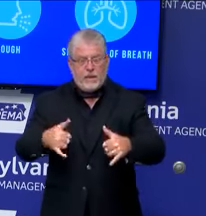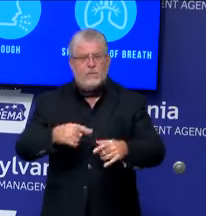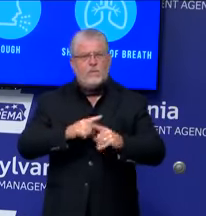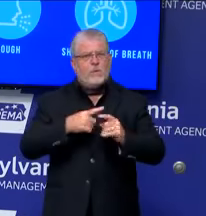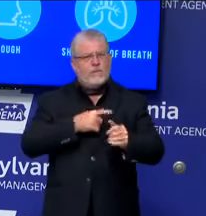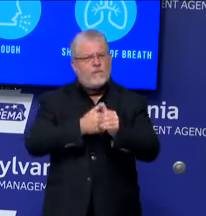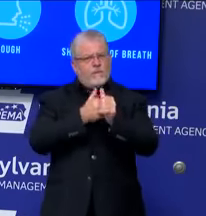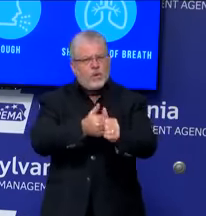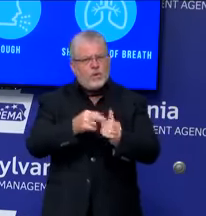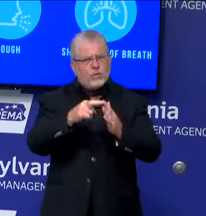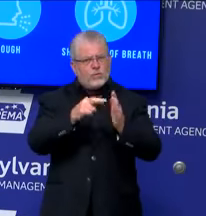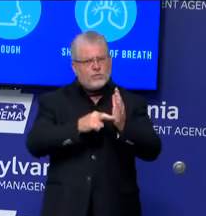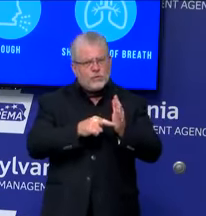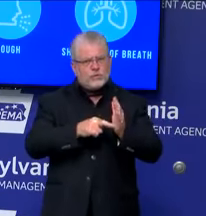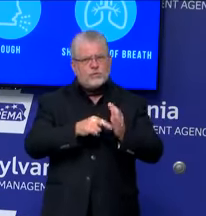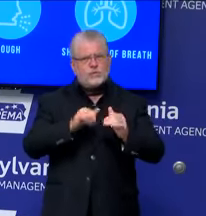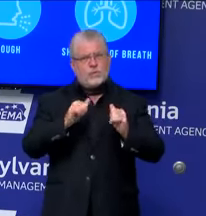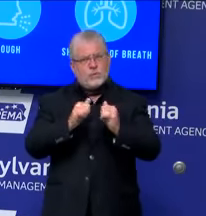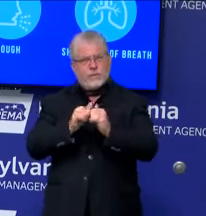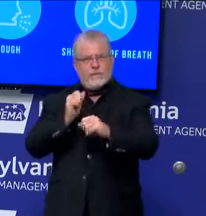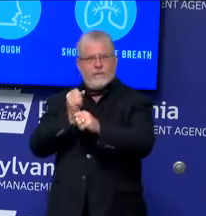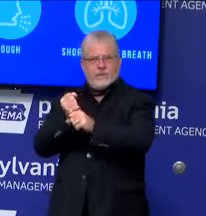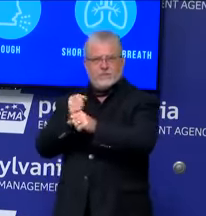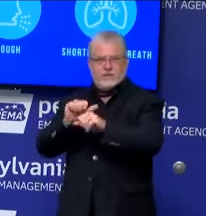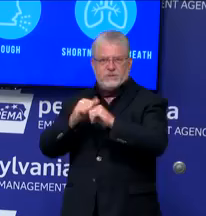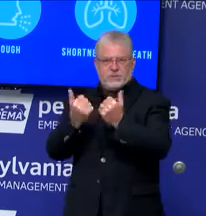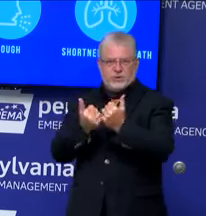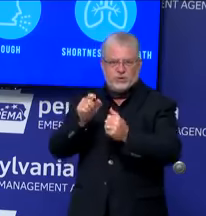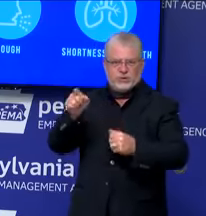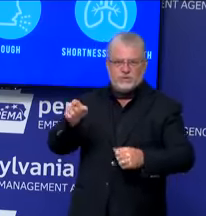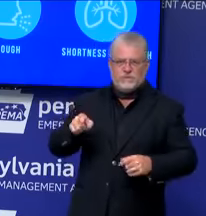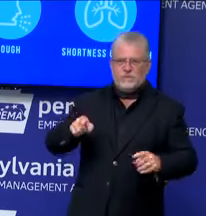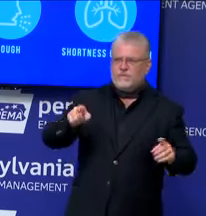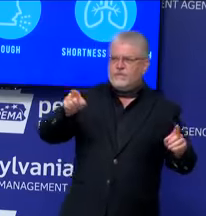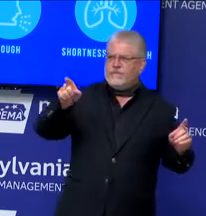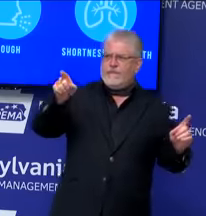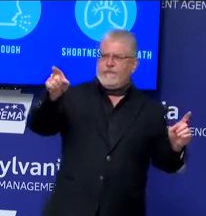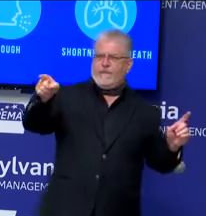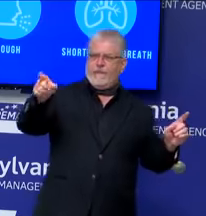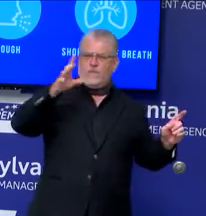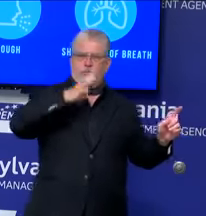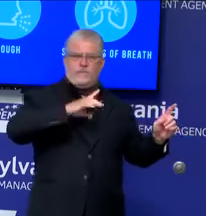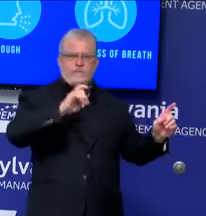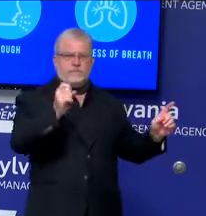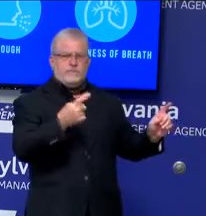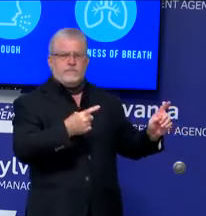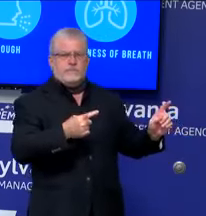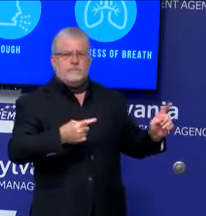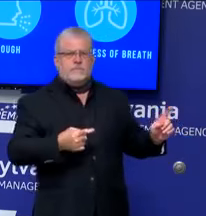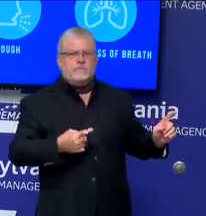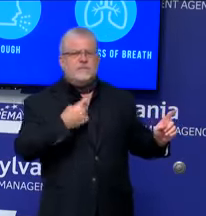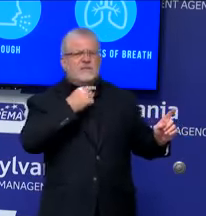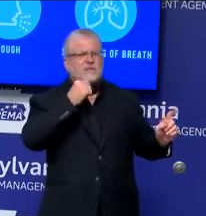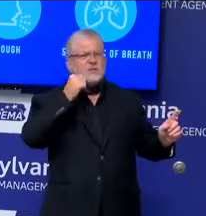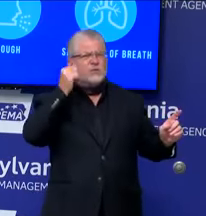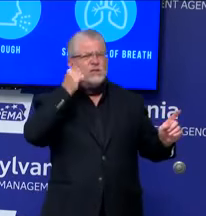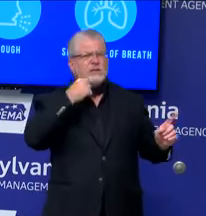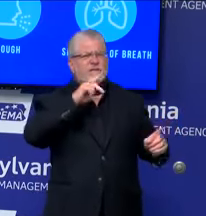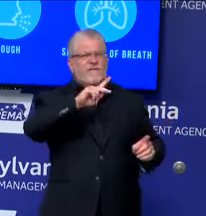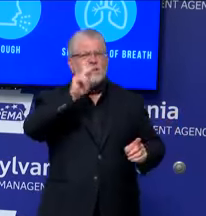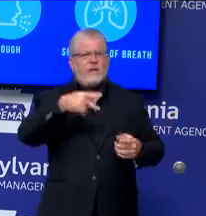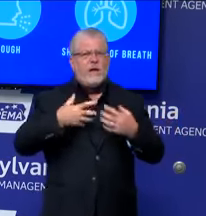association. Yesterday, your office put out a statement that Philadelphia's health department would have only jurisdiction in those cases.